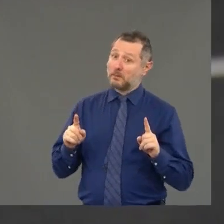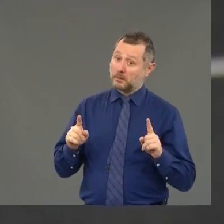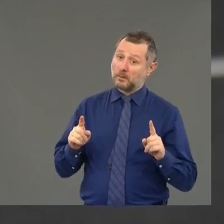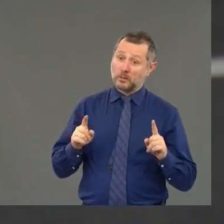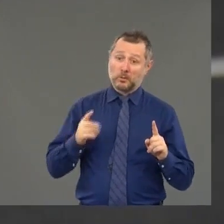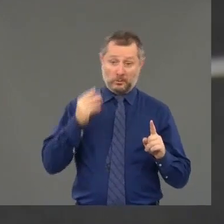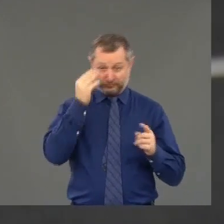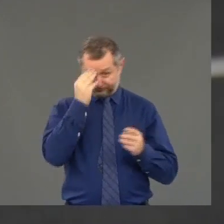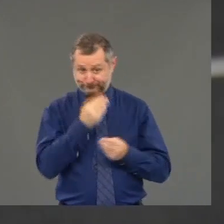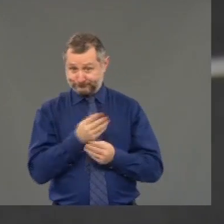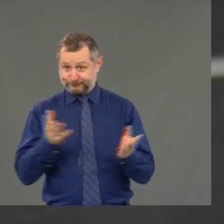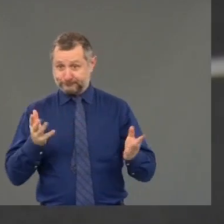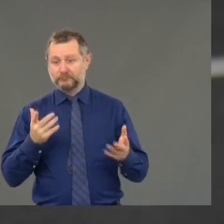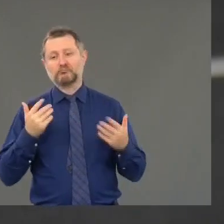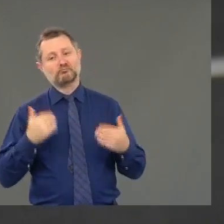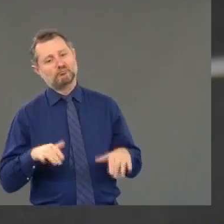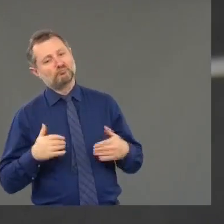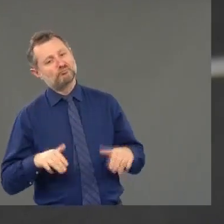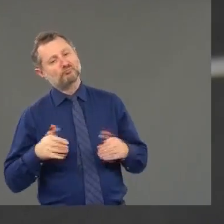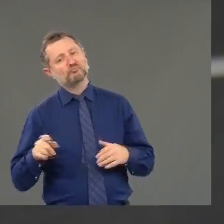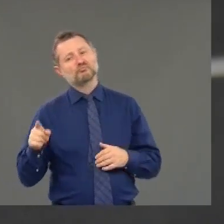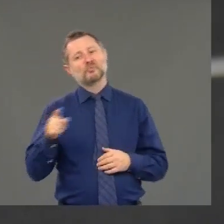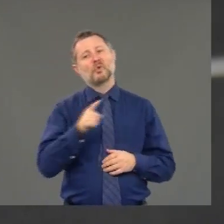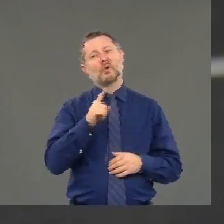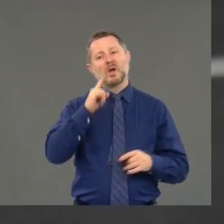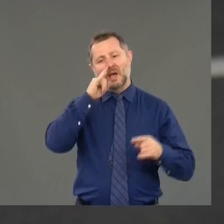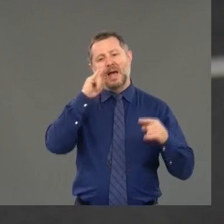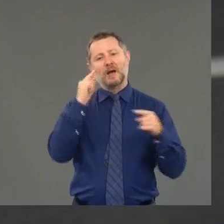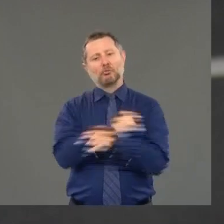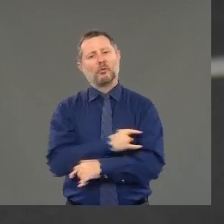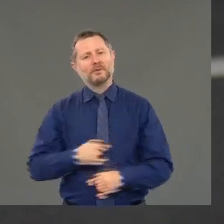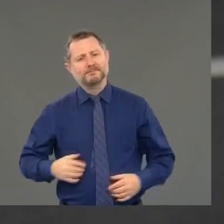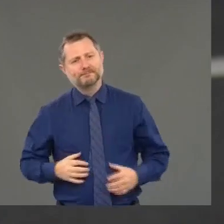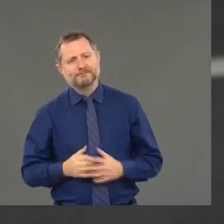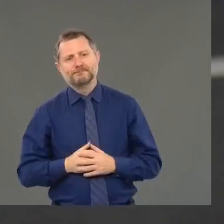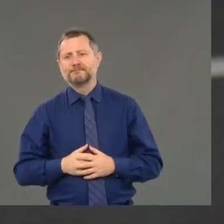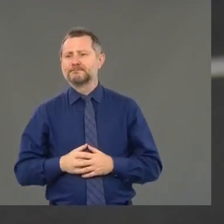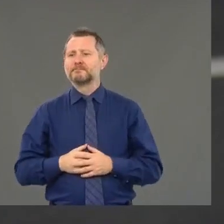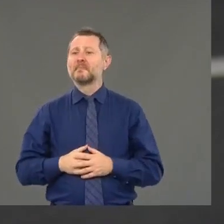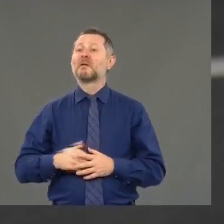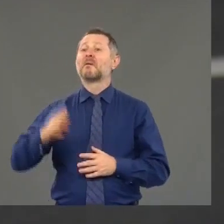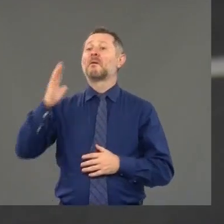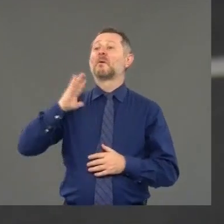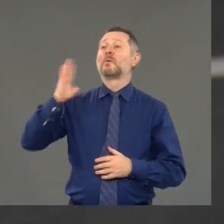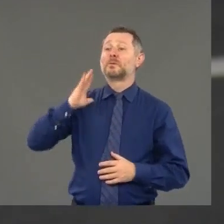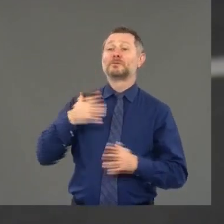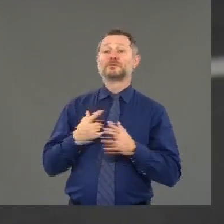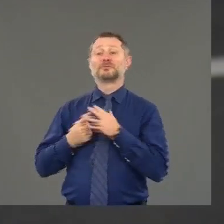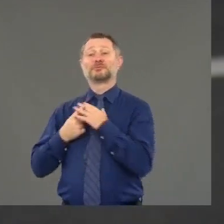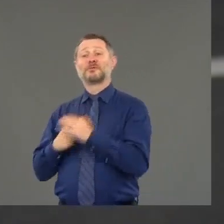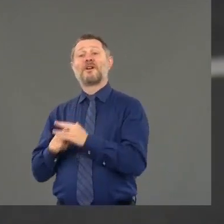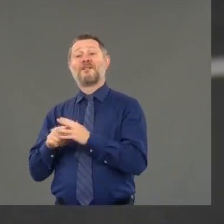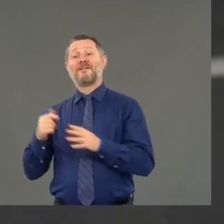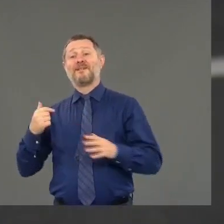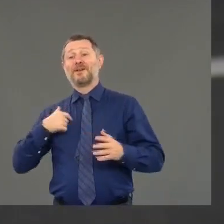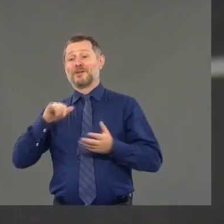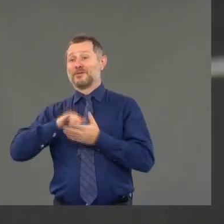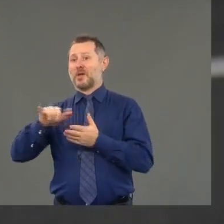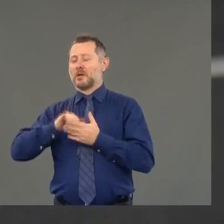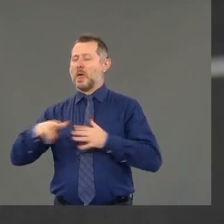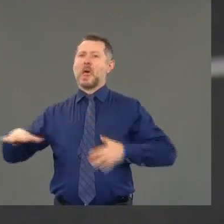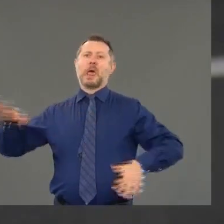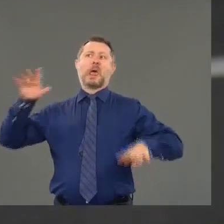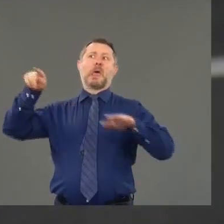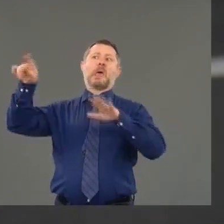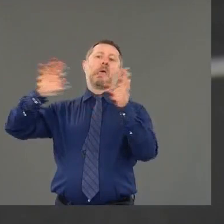great point of irony that when we start this situation, the other states